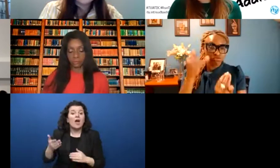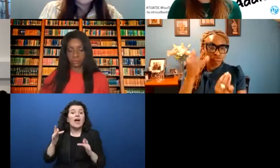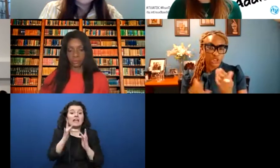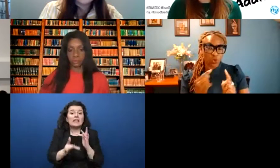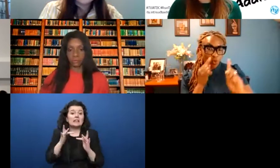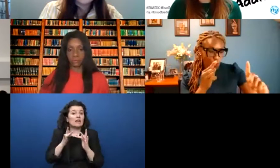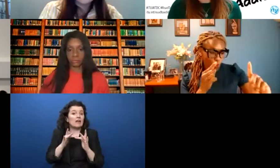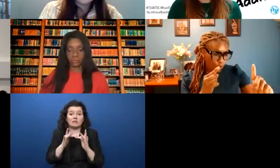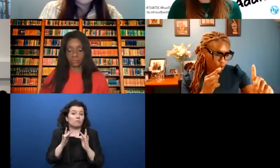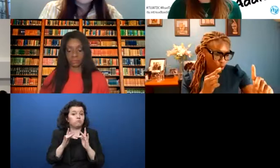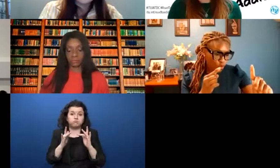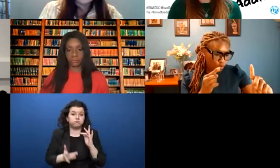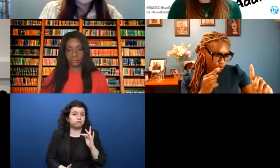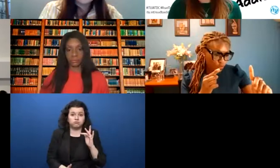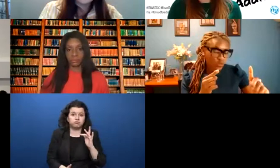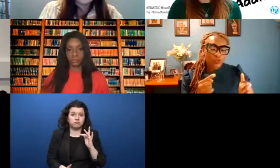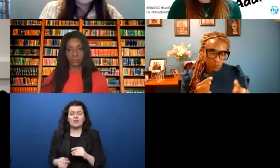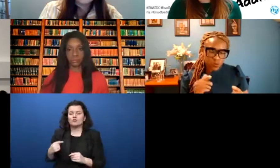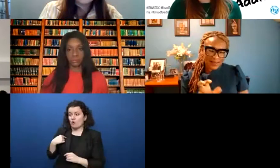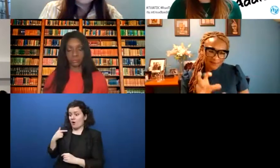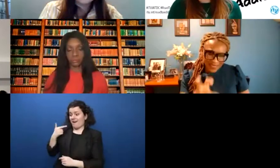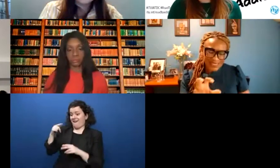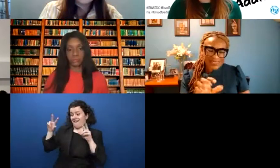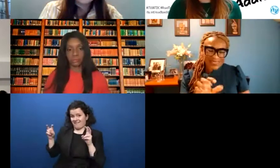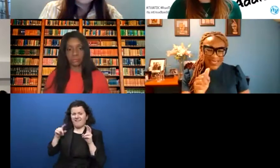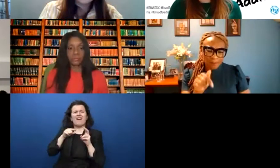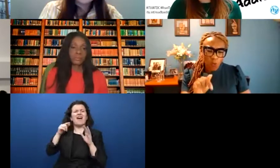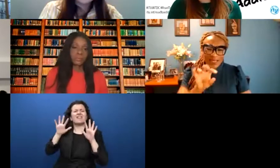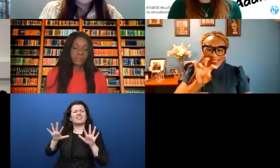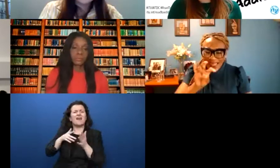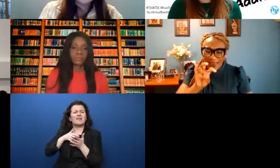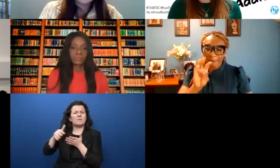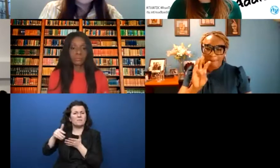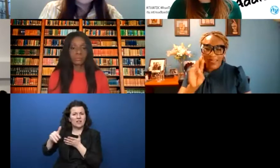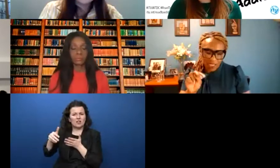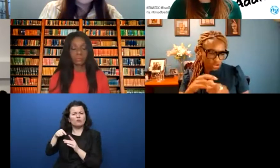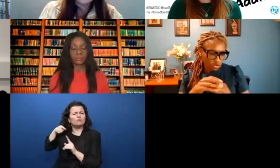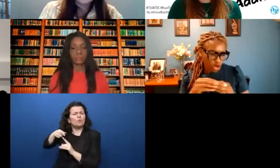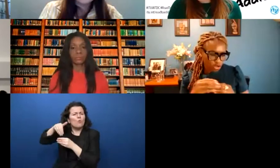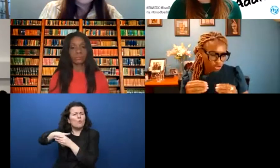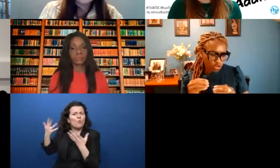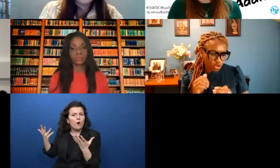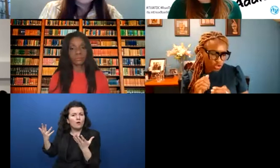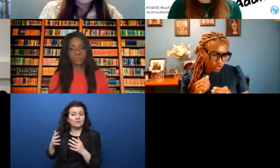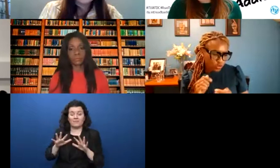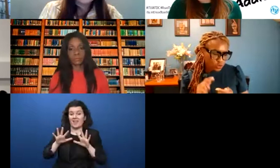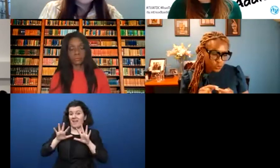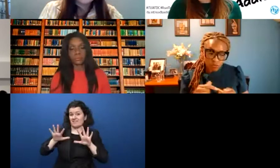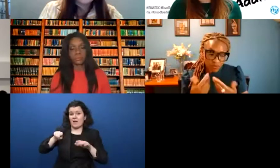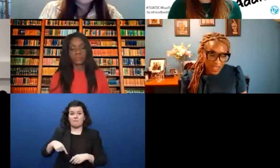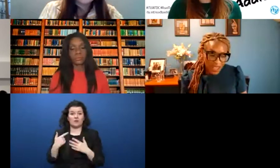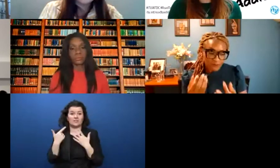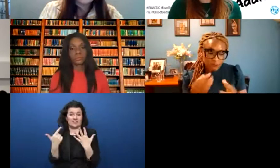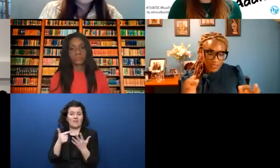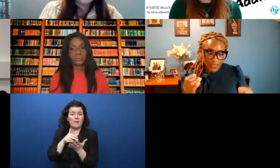So this 10 Million Project is set up to invest. 10.7 million dollars will